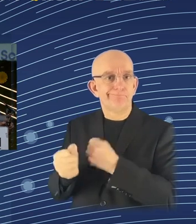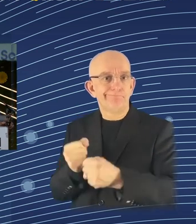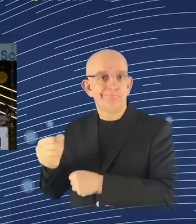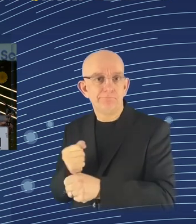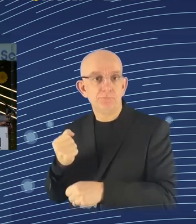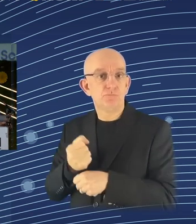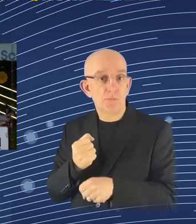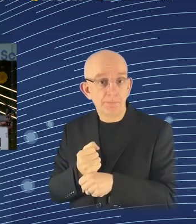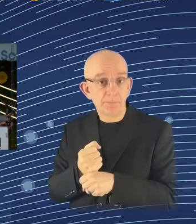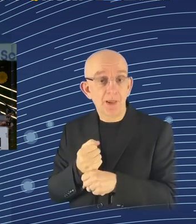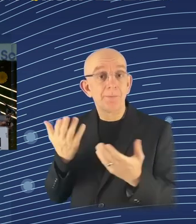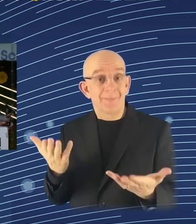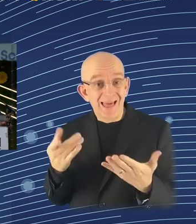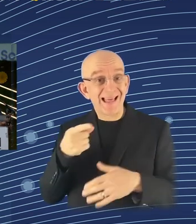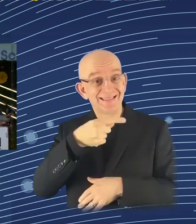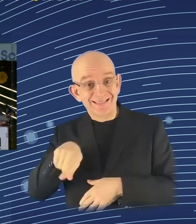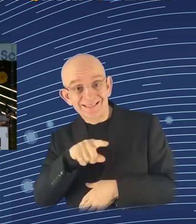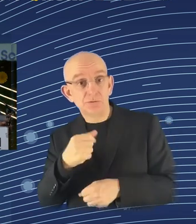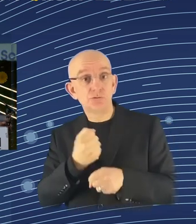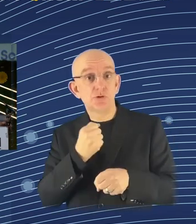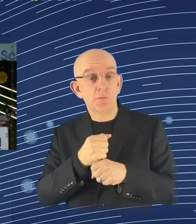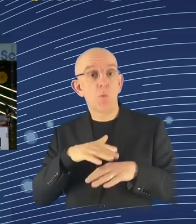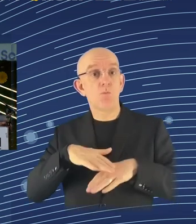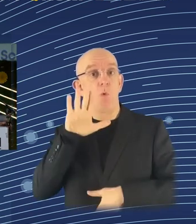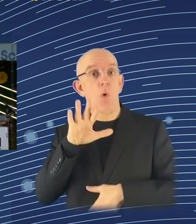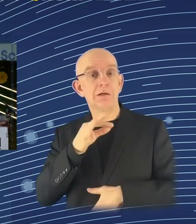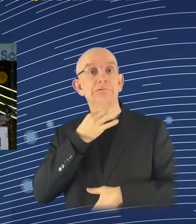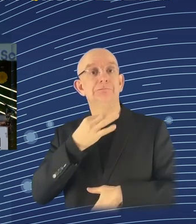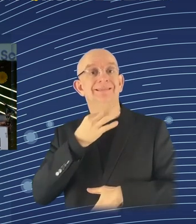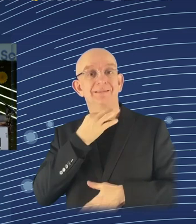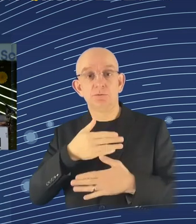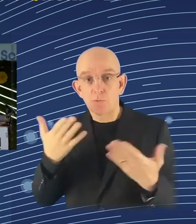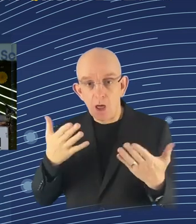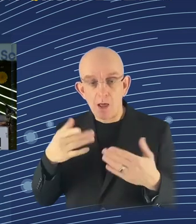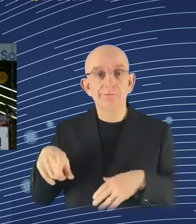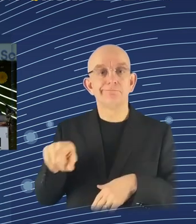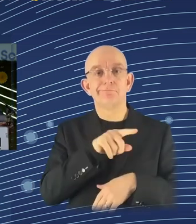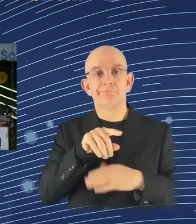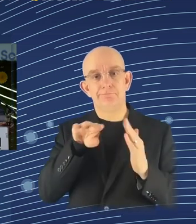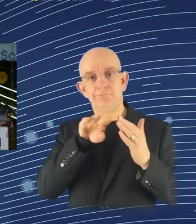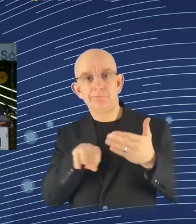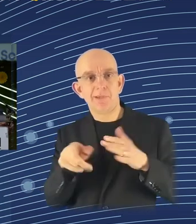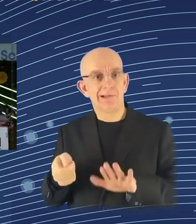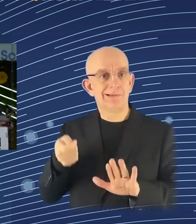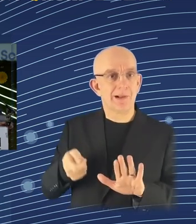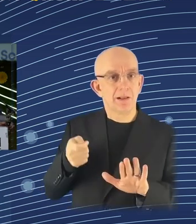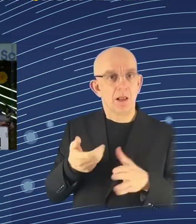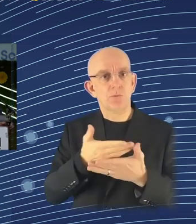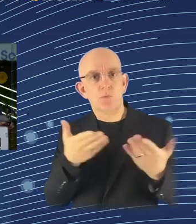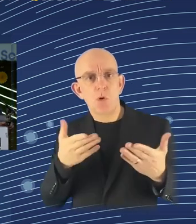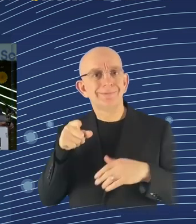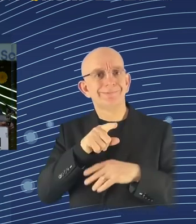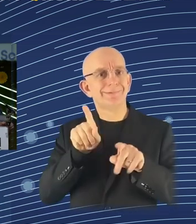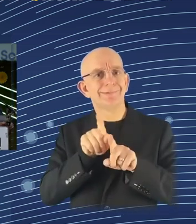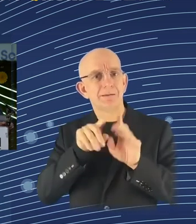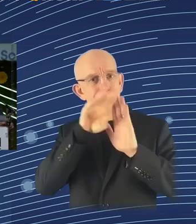their legal training and they go and work with big legal companies, firms, as they call them in English